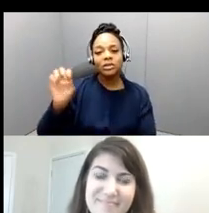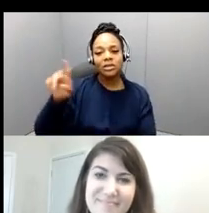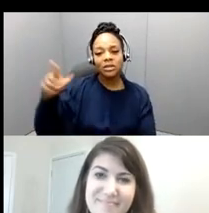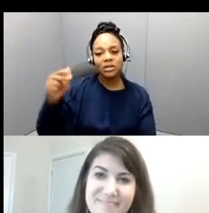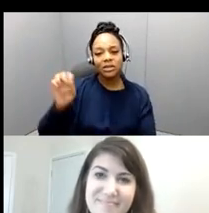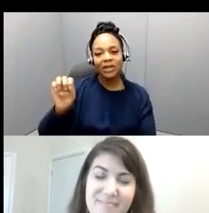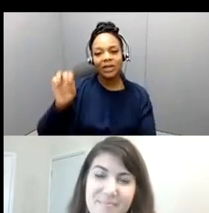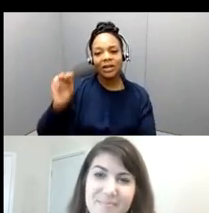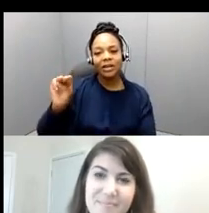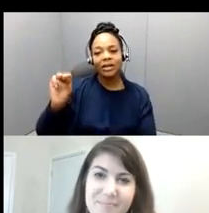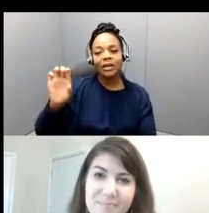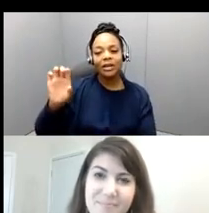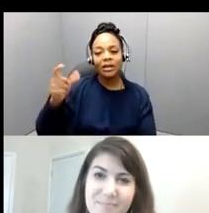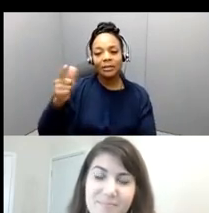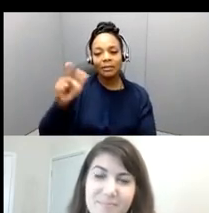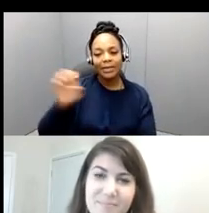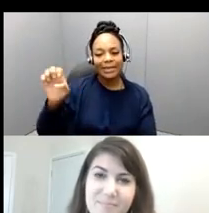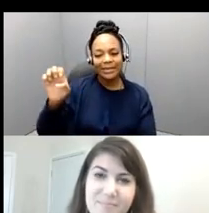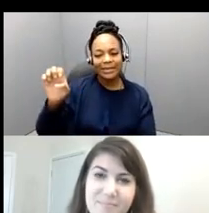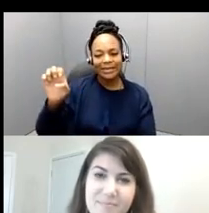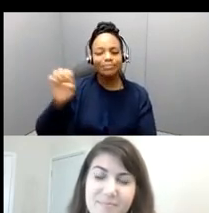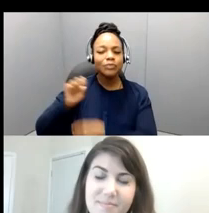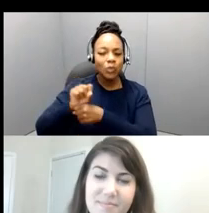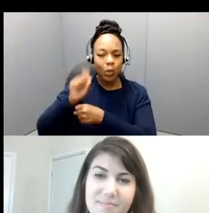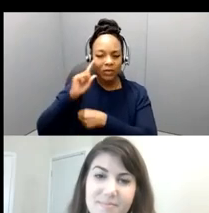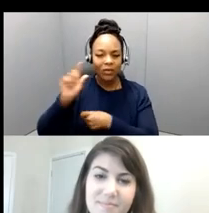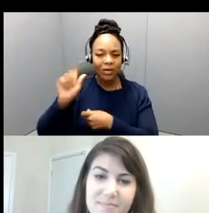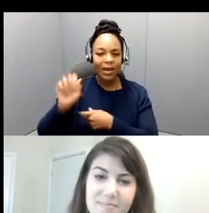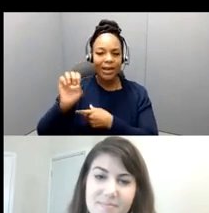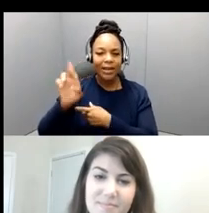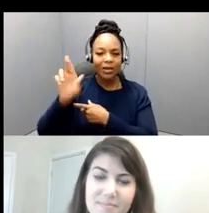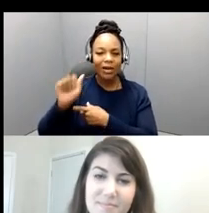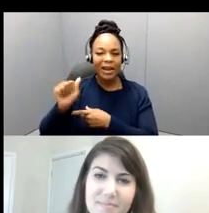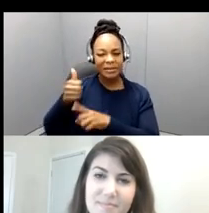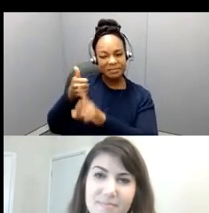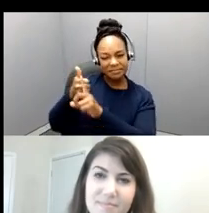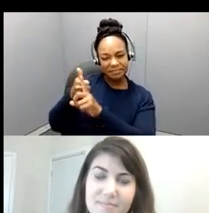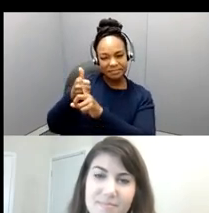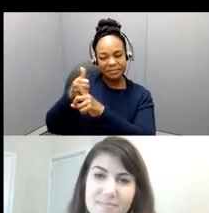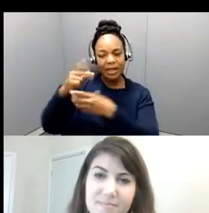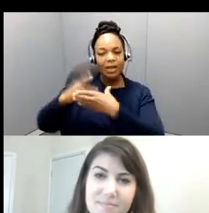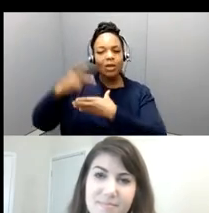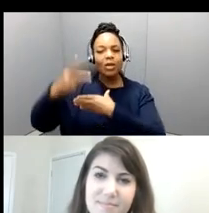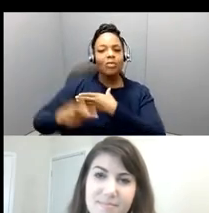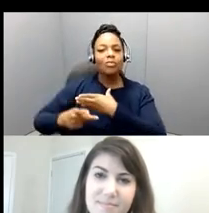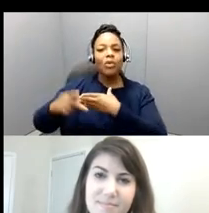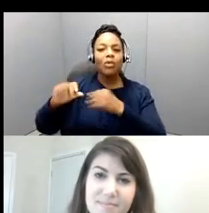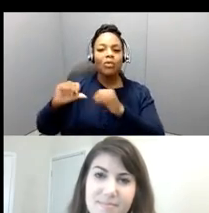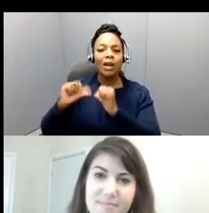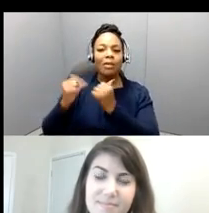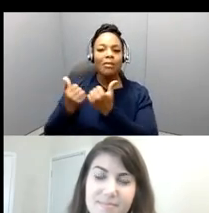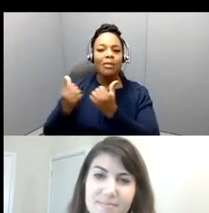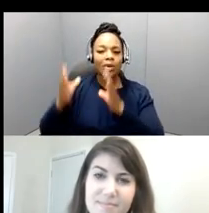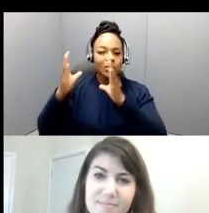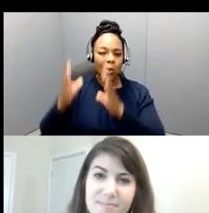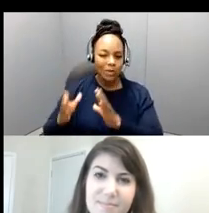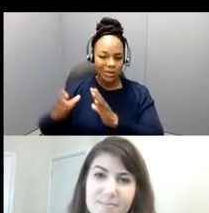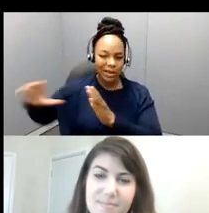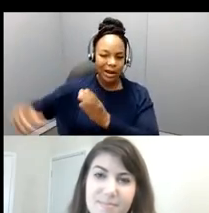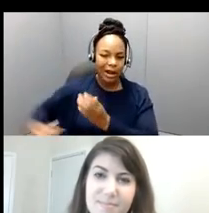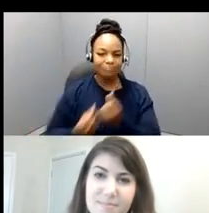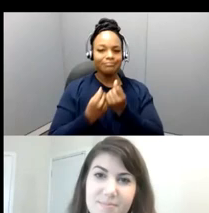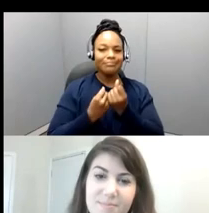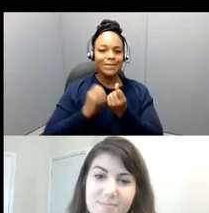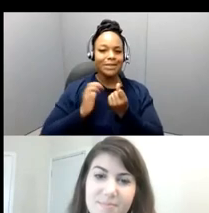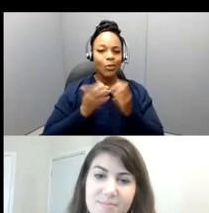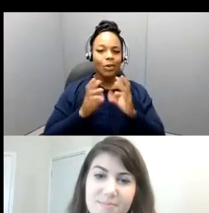is our program associate who is going to be working with us today and in today's webinar. We're going to use